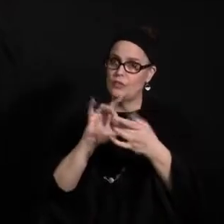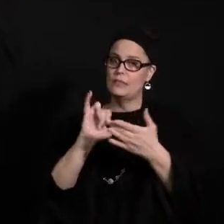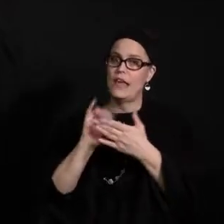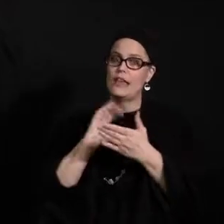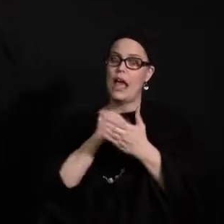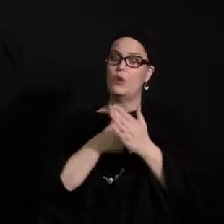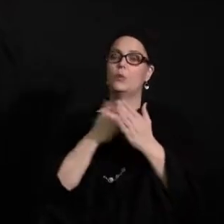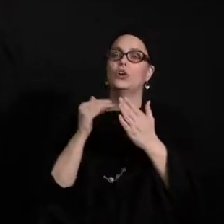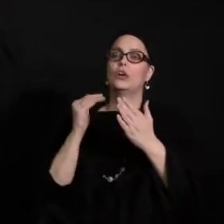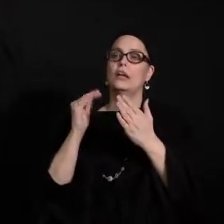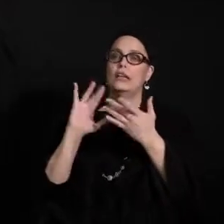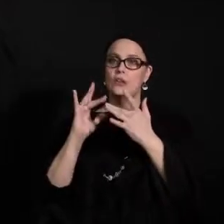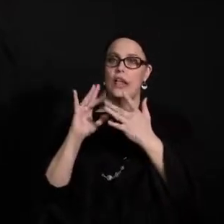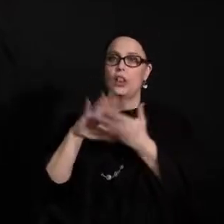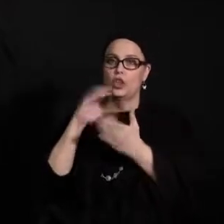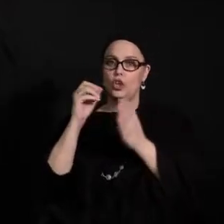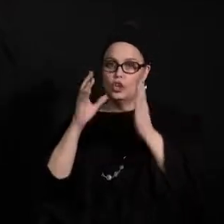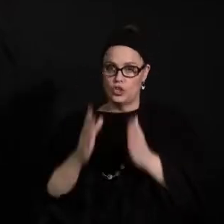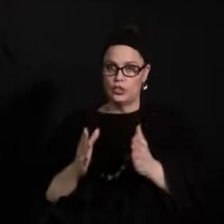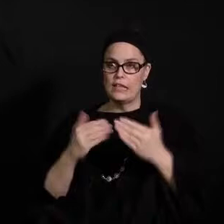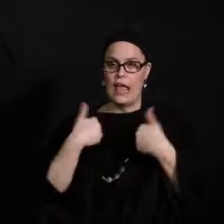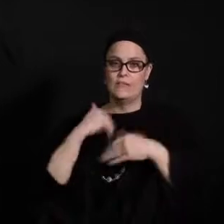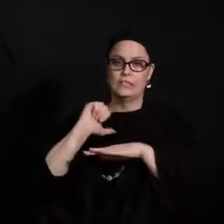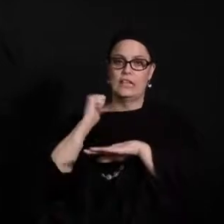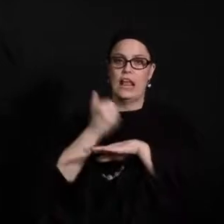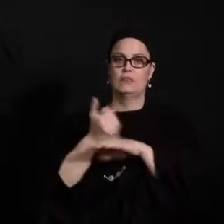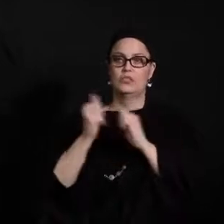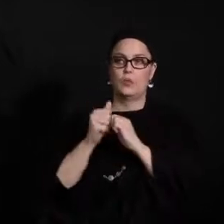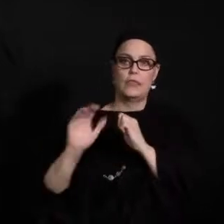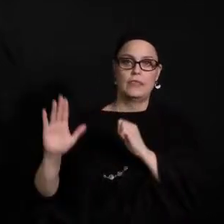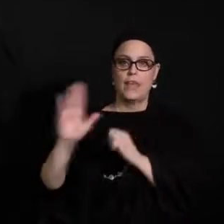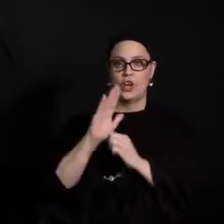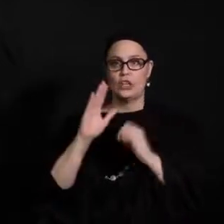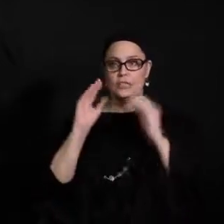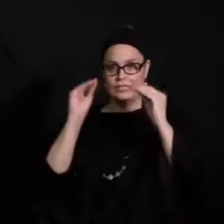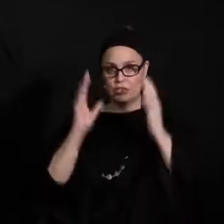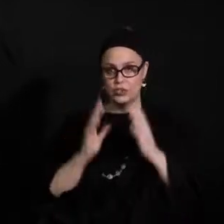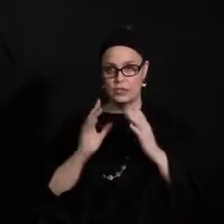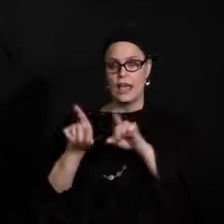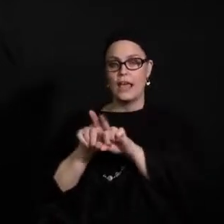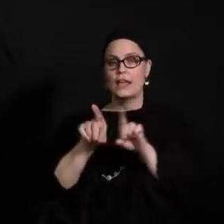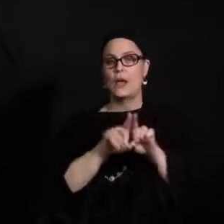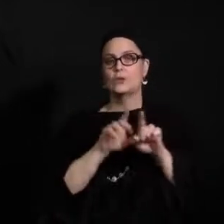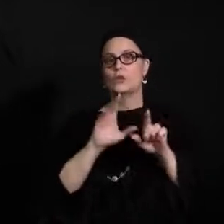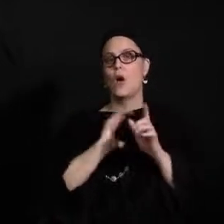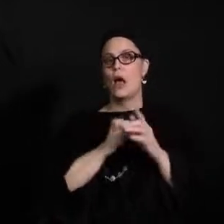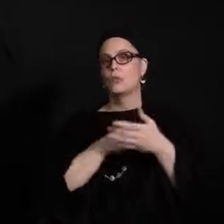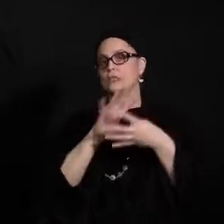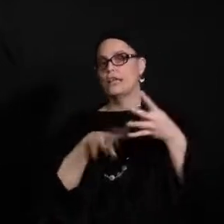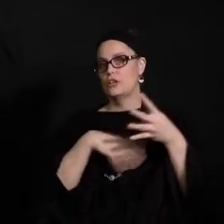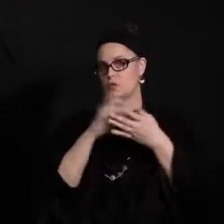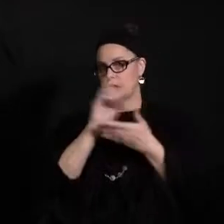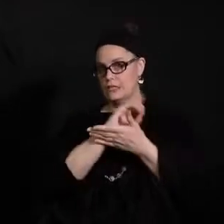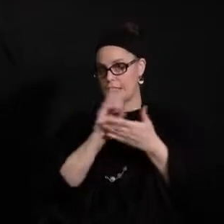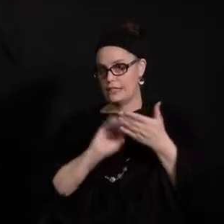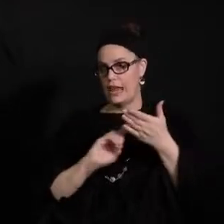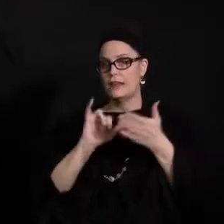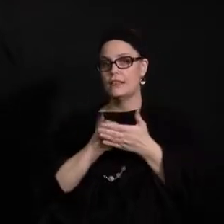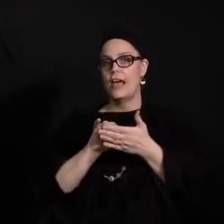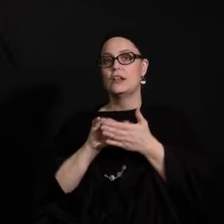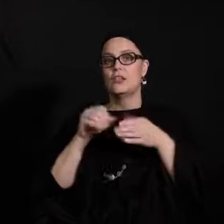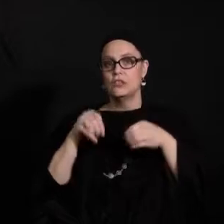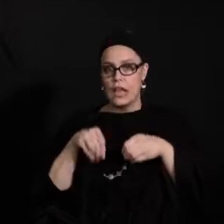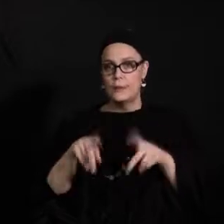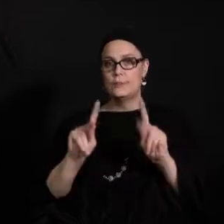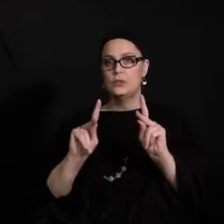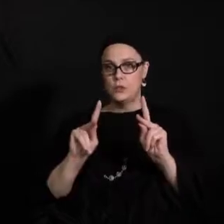have established with those teachers and throughout our also our schedule design, the way it's set up, that there's opportunities in